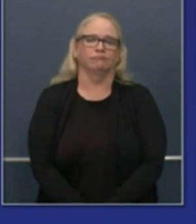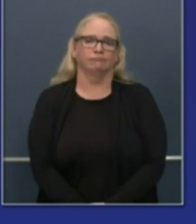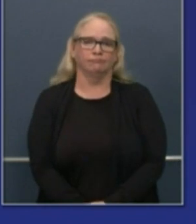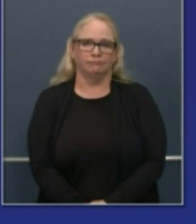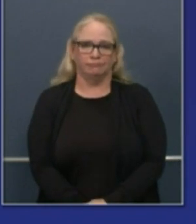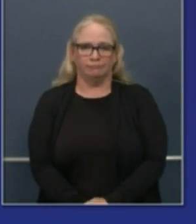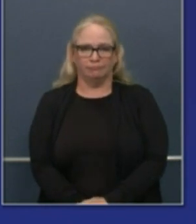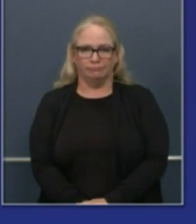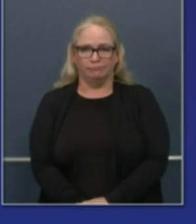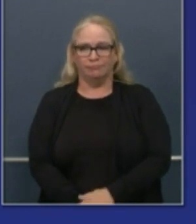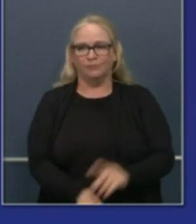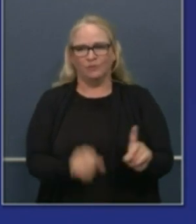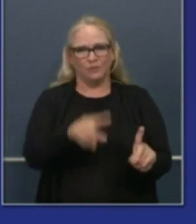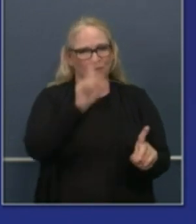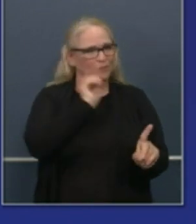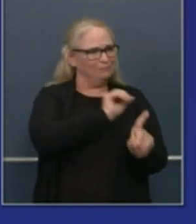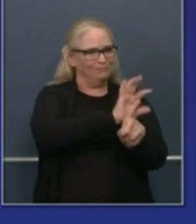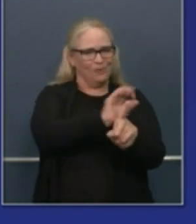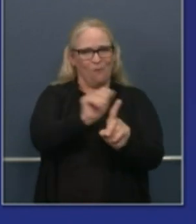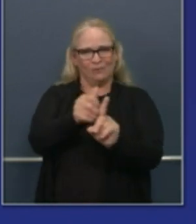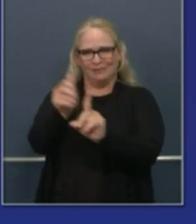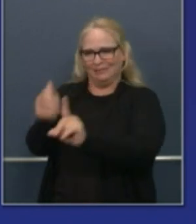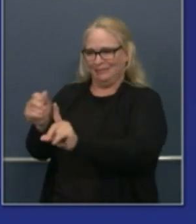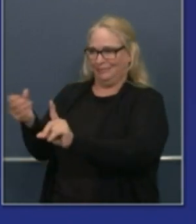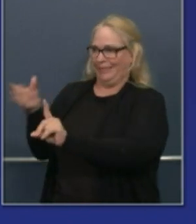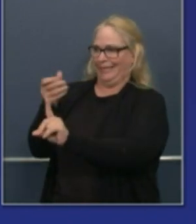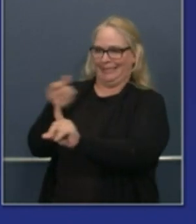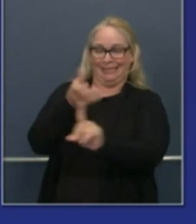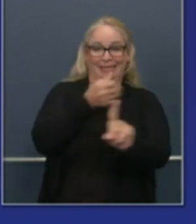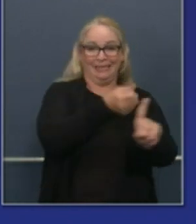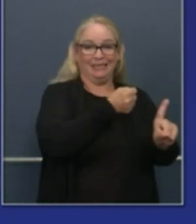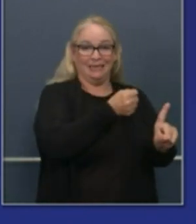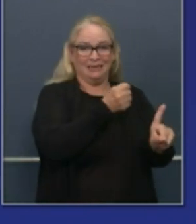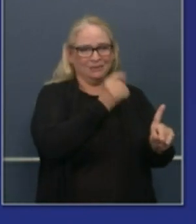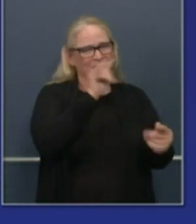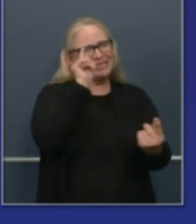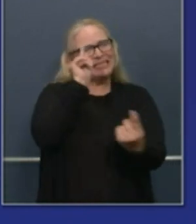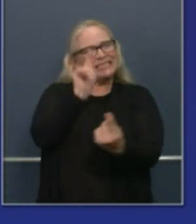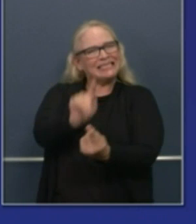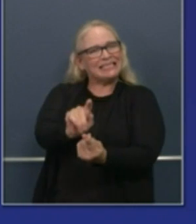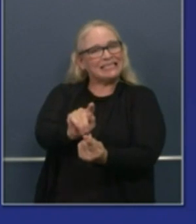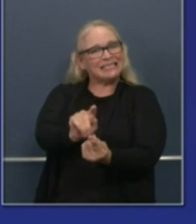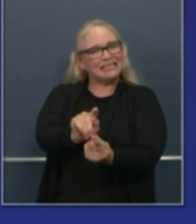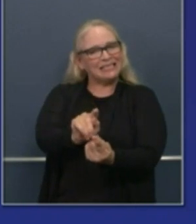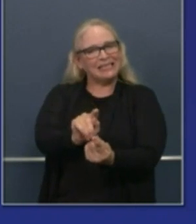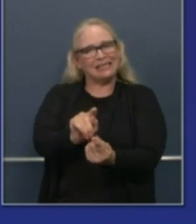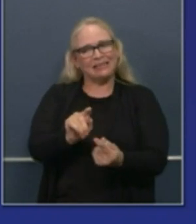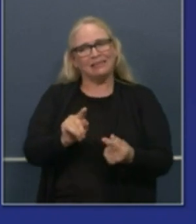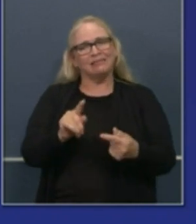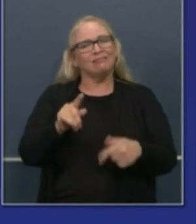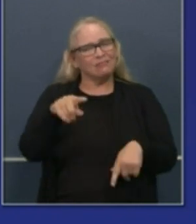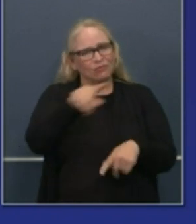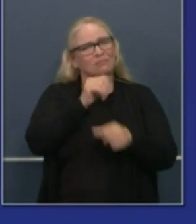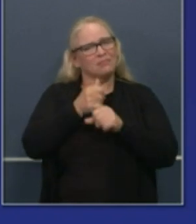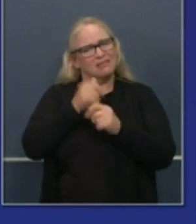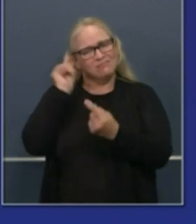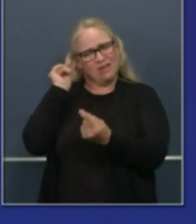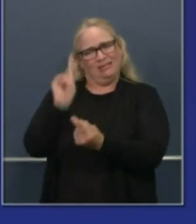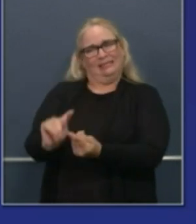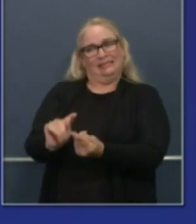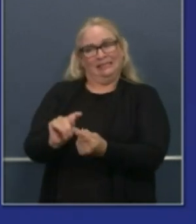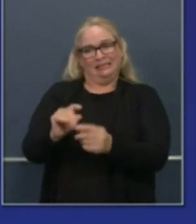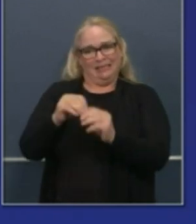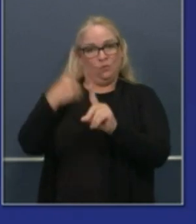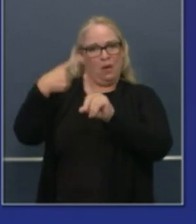exposed to. You just cut that in half from two and a half people to one and a half people. Now you're only impacting over a 30-day period